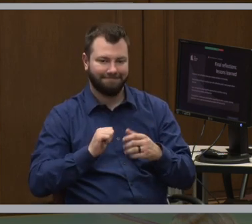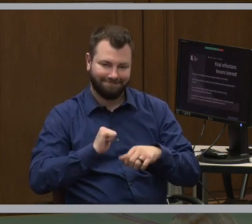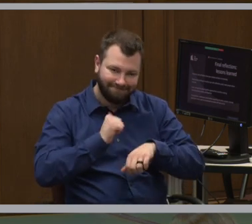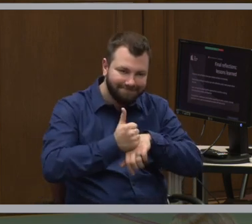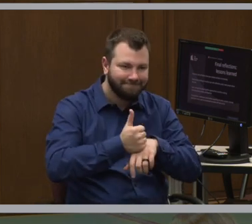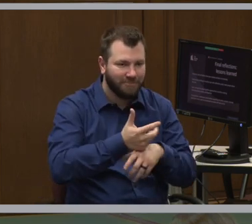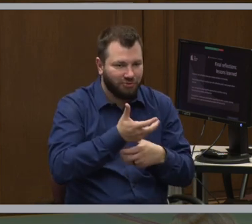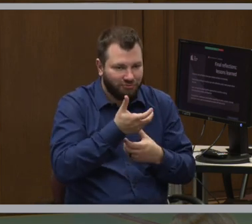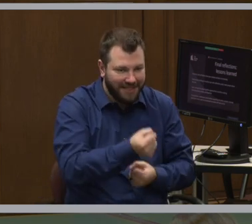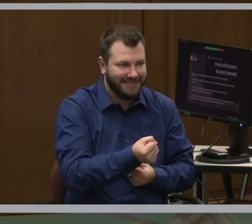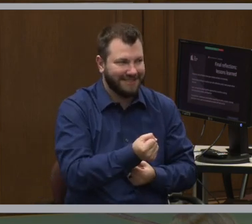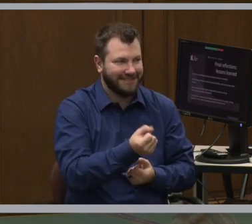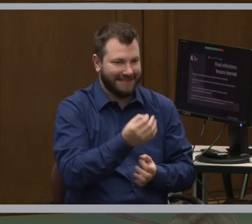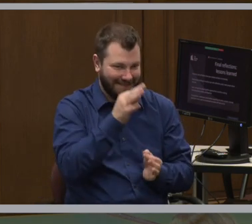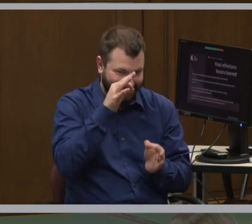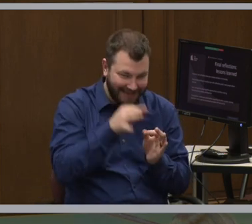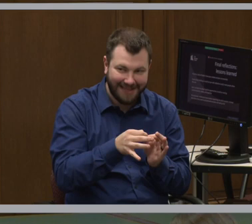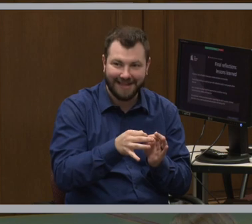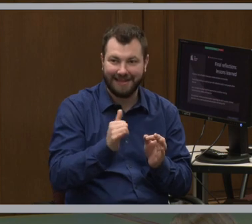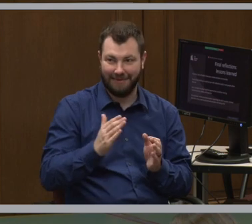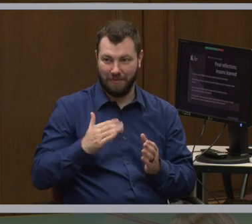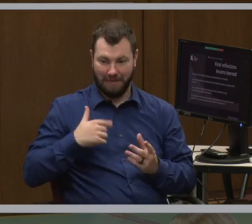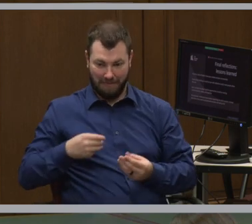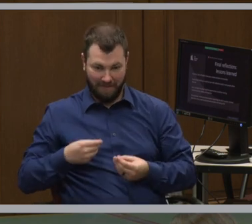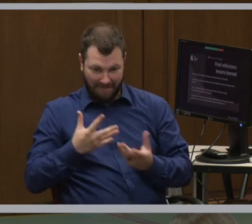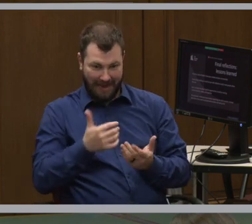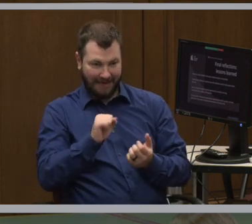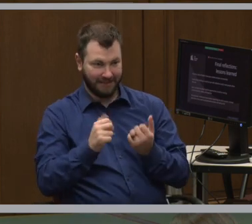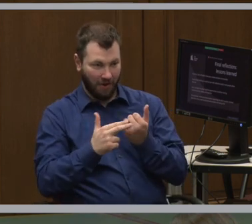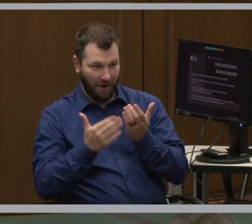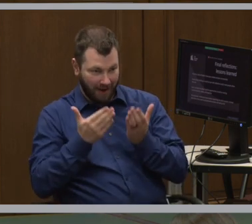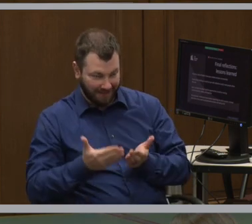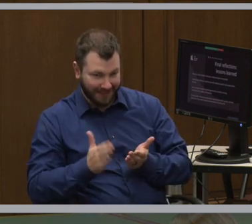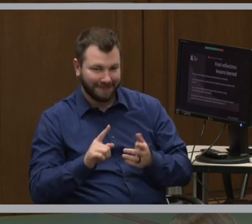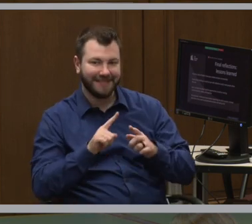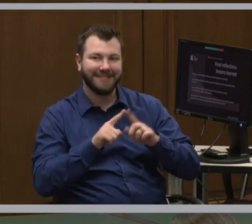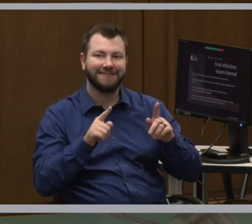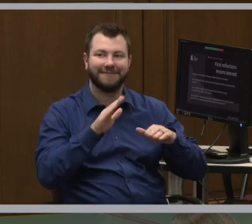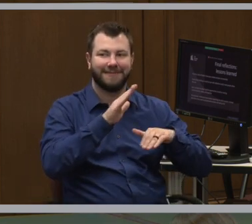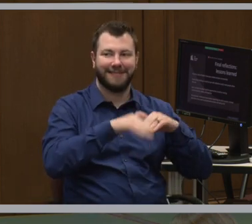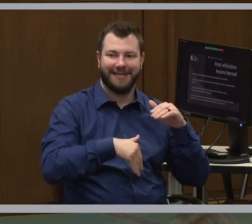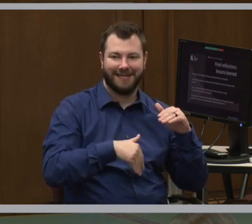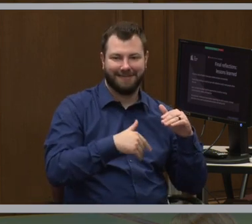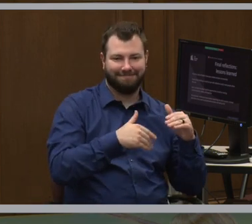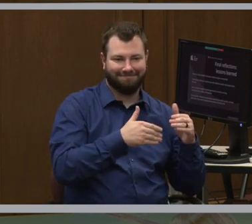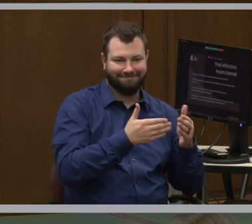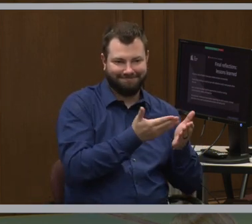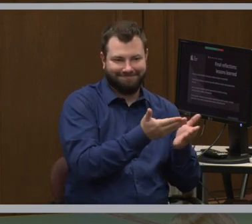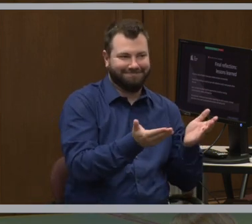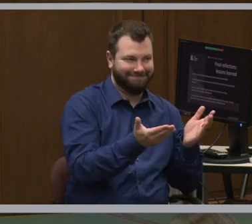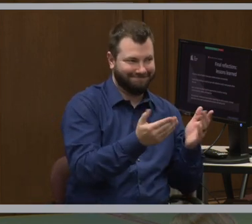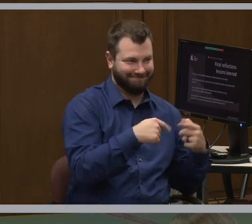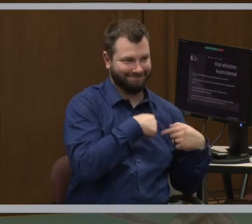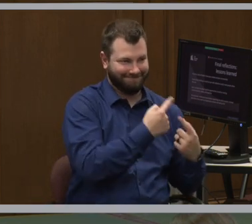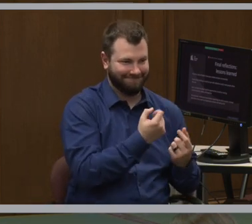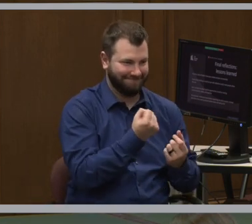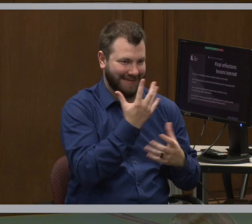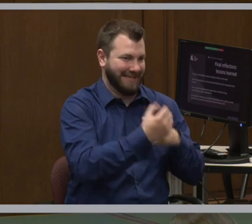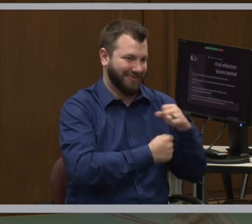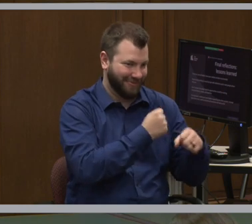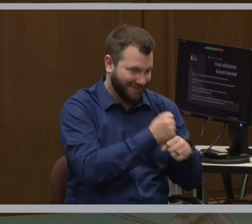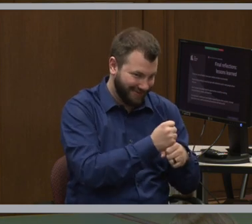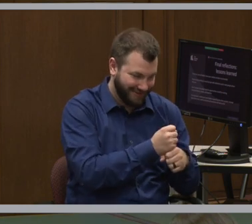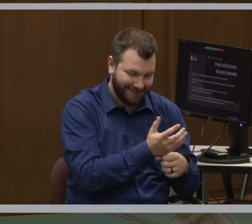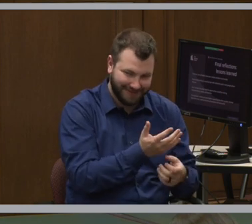that what you bring to it as an archivist is going to be different than whatever has been hoarded for however many years and however many decades.